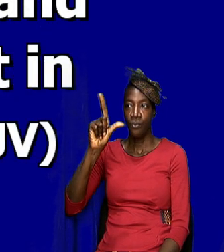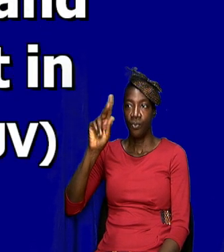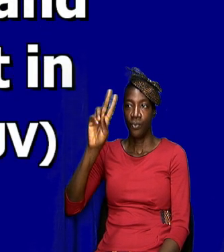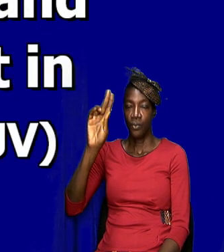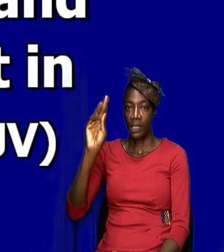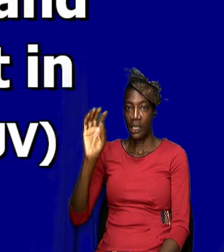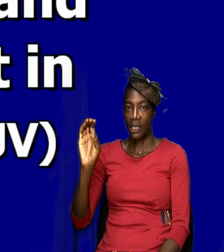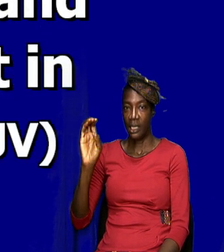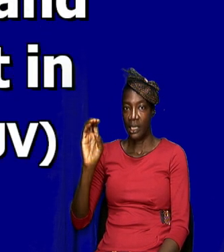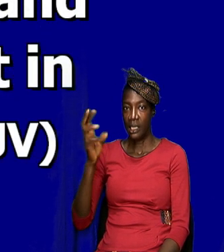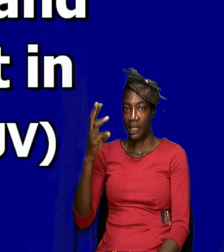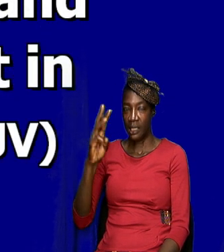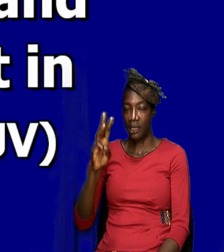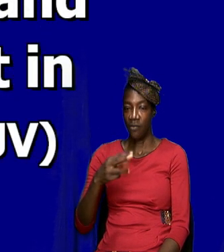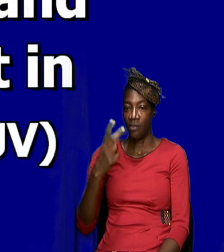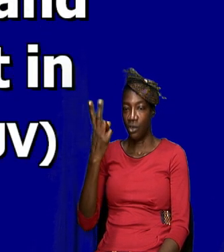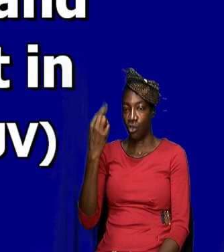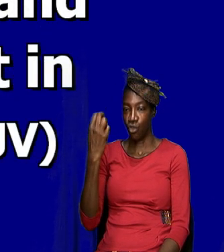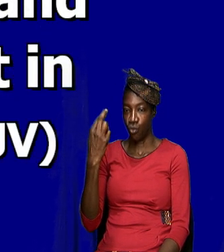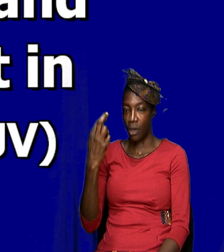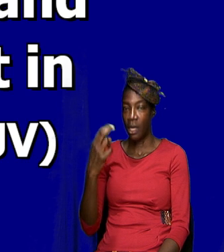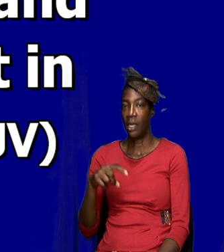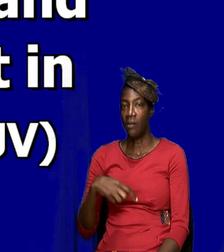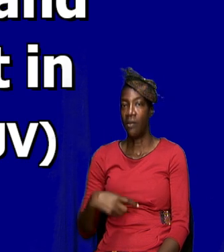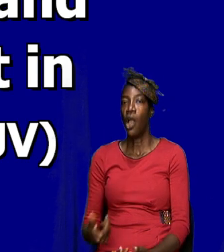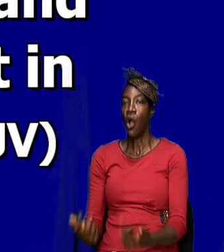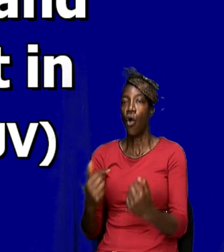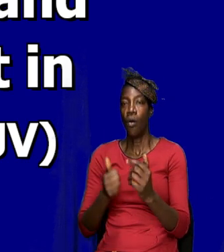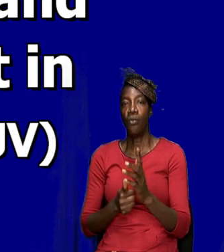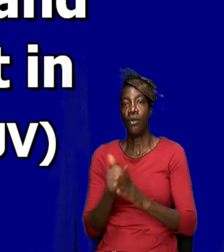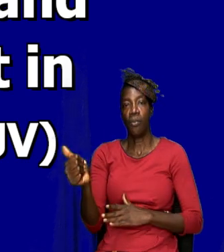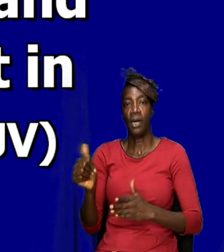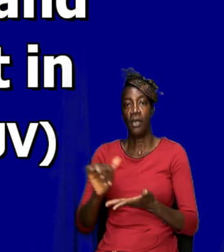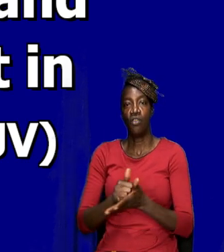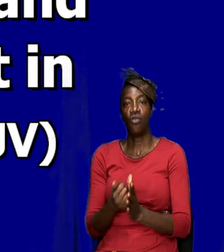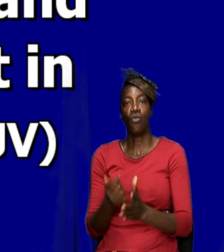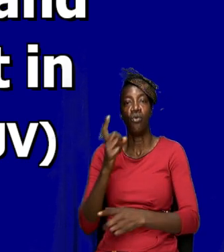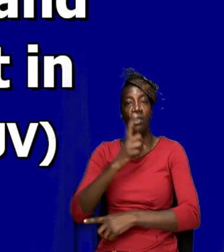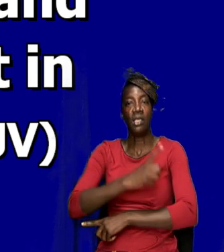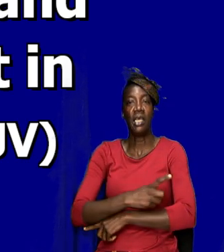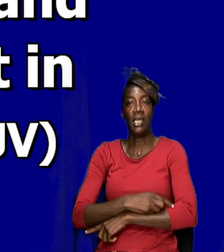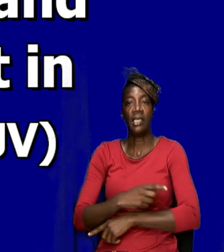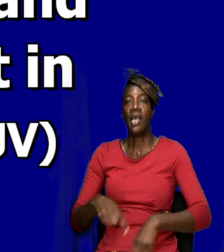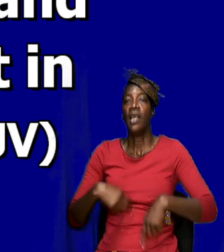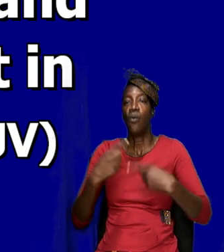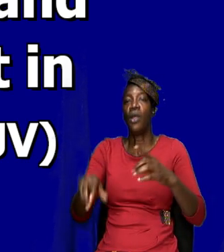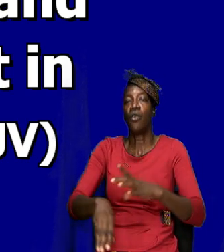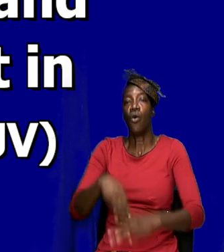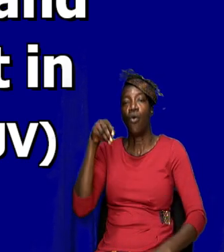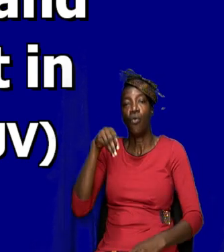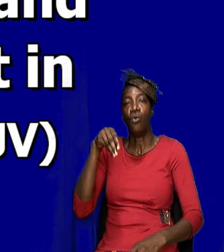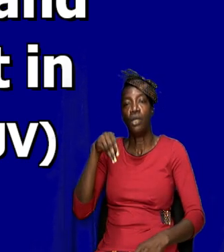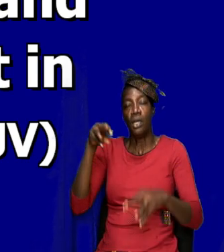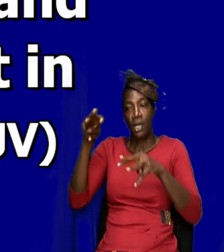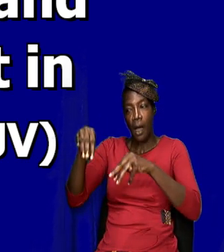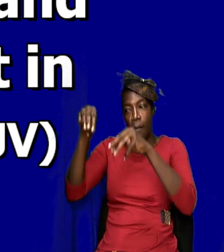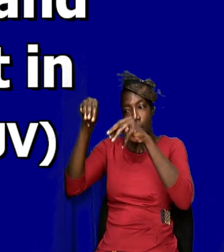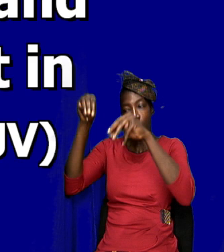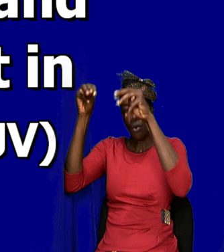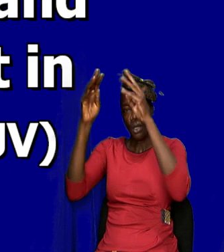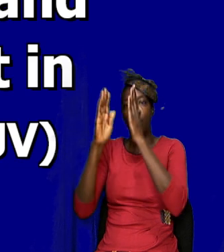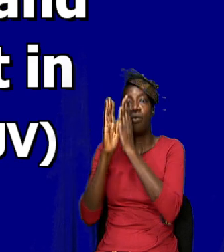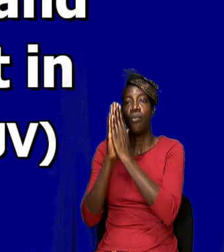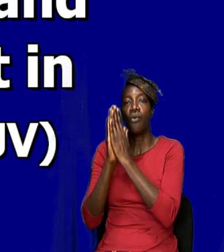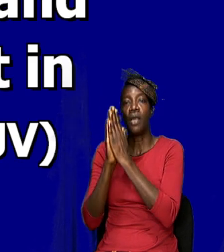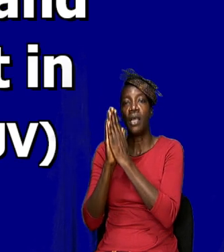Luke 16 verse 12 and it came to pass in those days that he went out into a mountain to